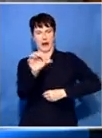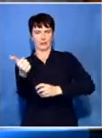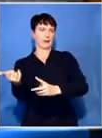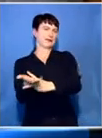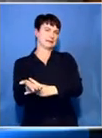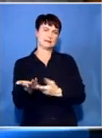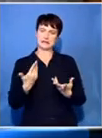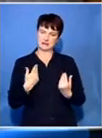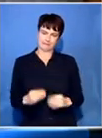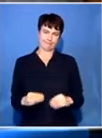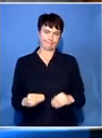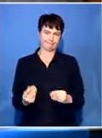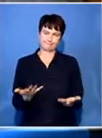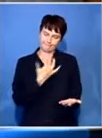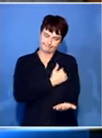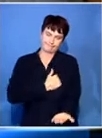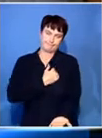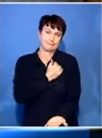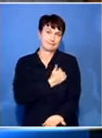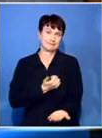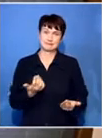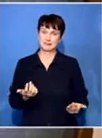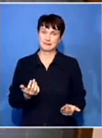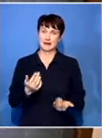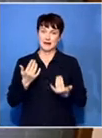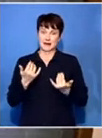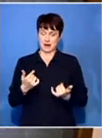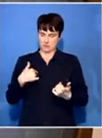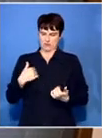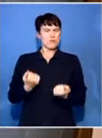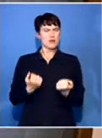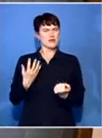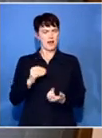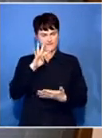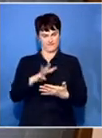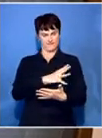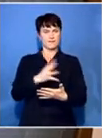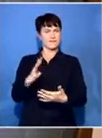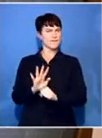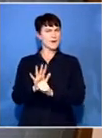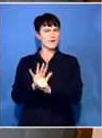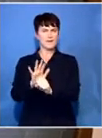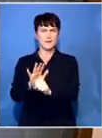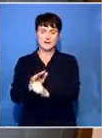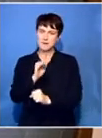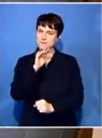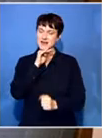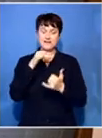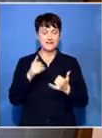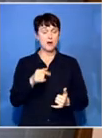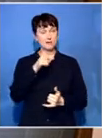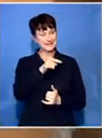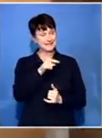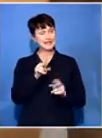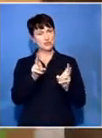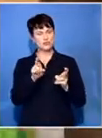the scheduling of the responsibilities of the court are such that it has to be postponed until